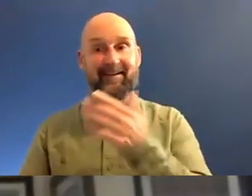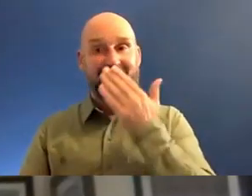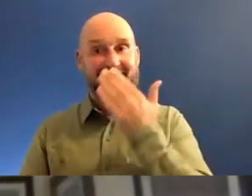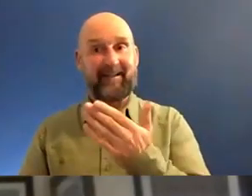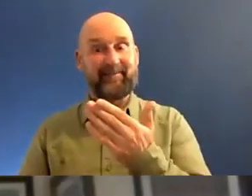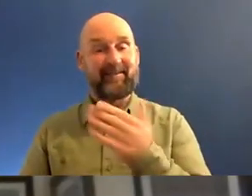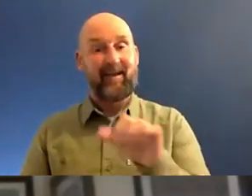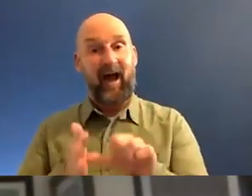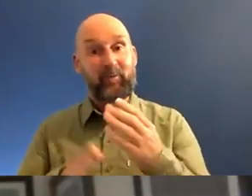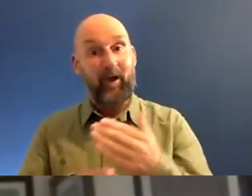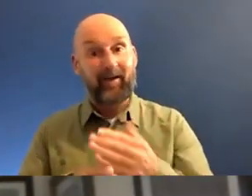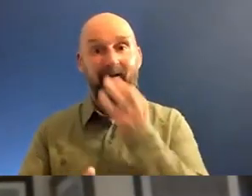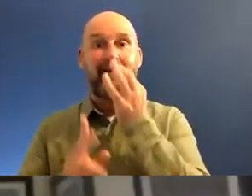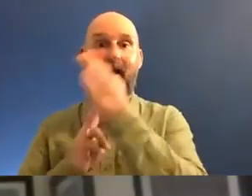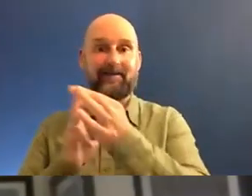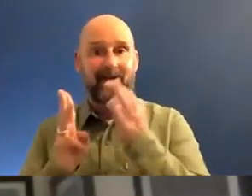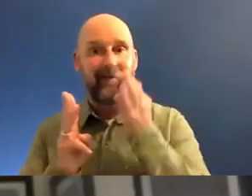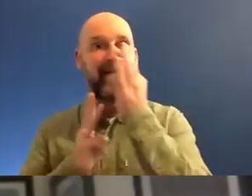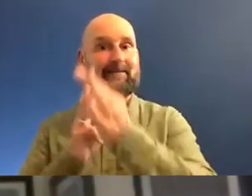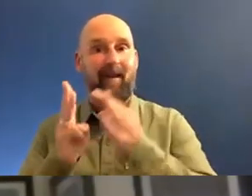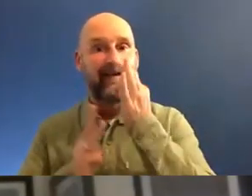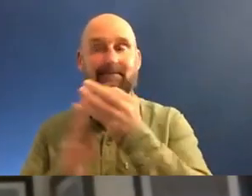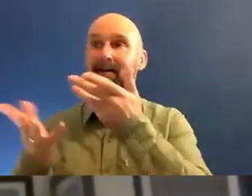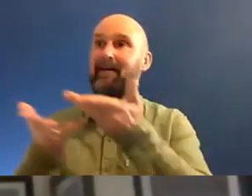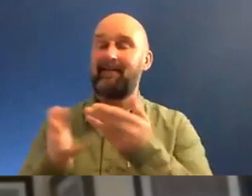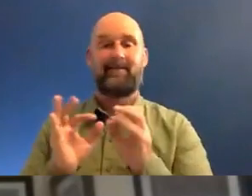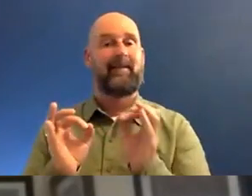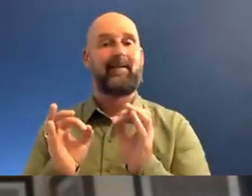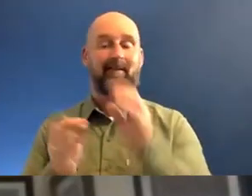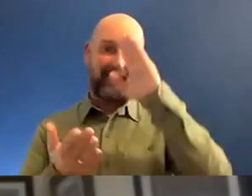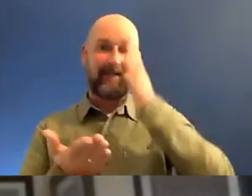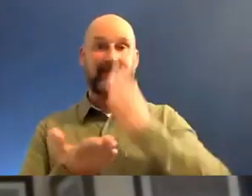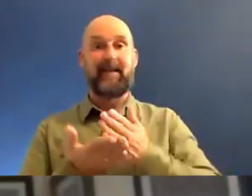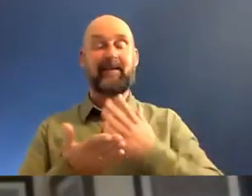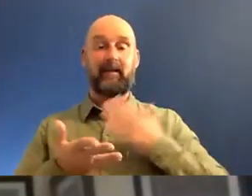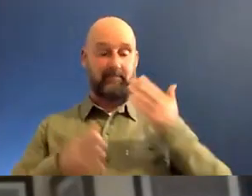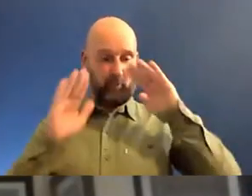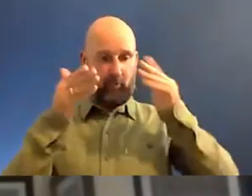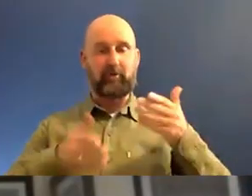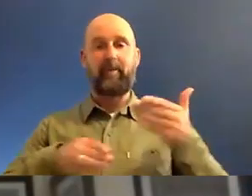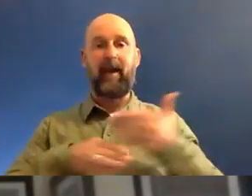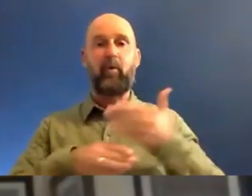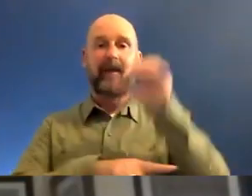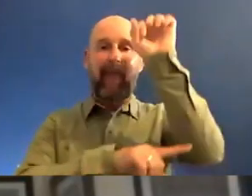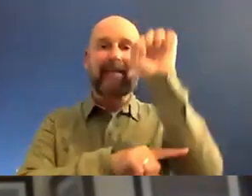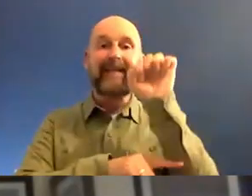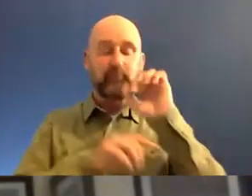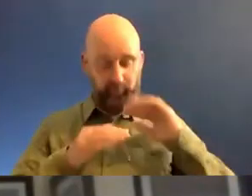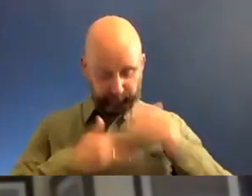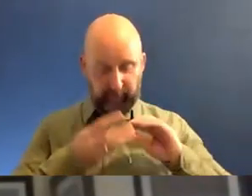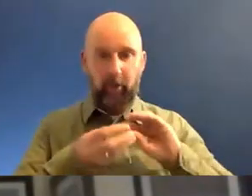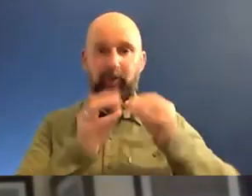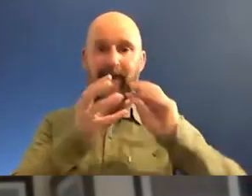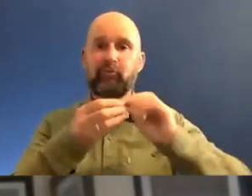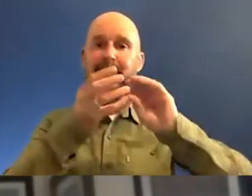uphill struggle and seemed very often not to get anywhere. So I decided just to do my work, just keep my head down and keep creating, keep